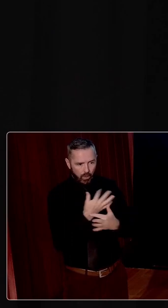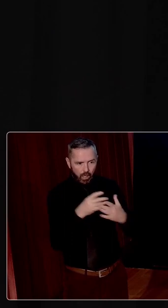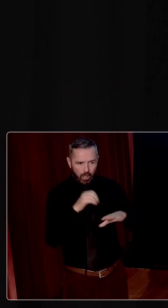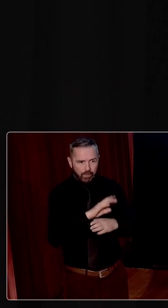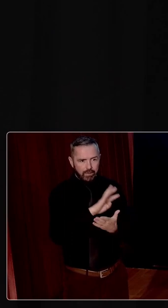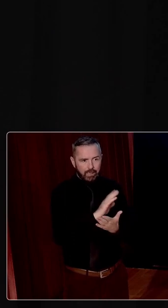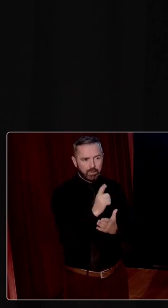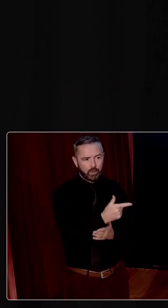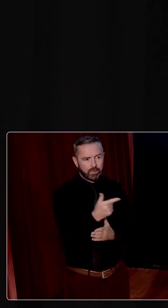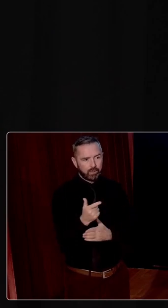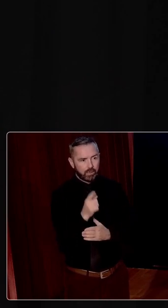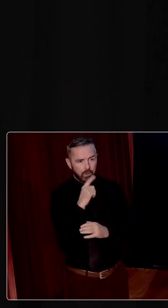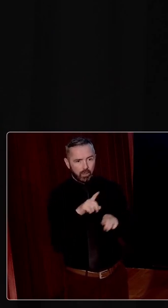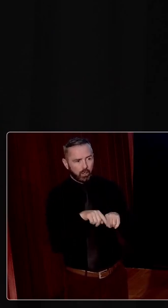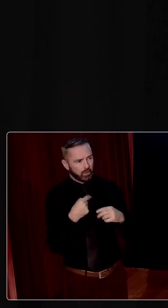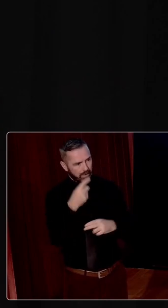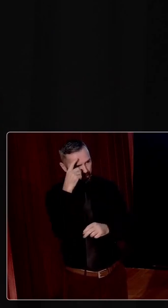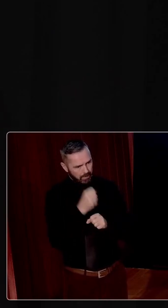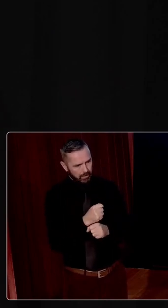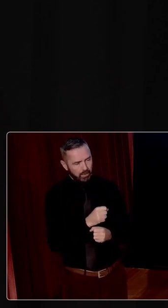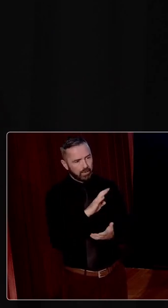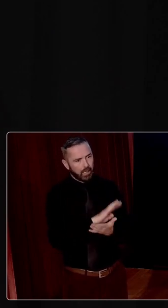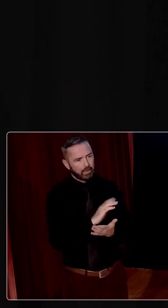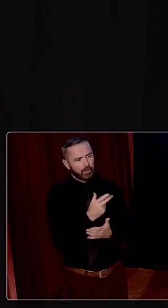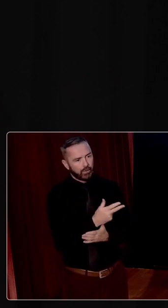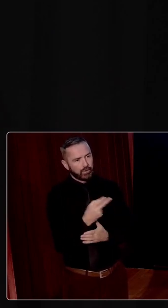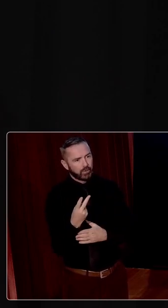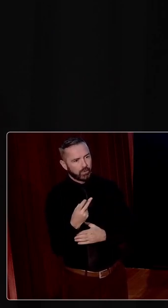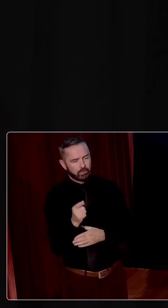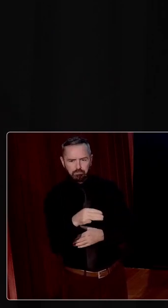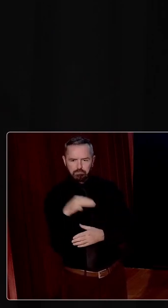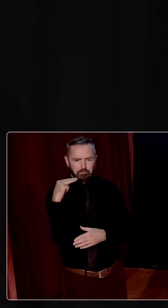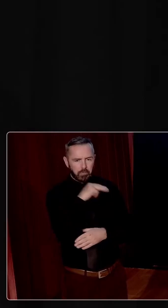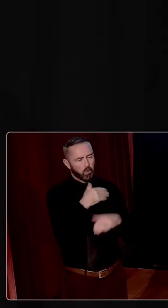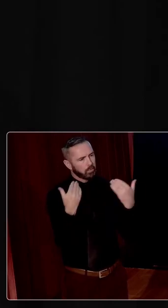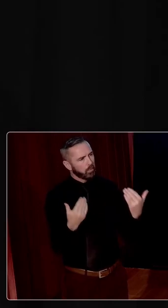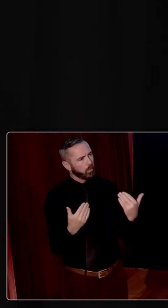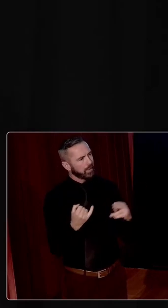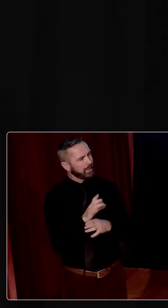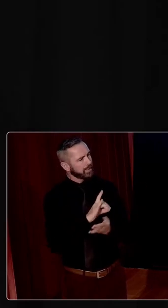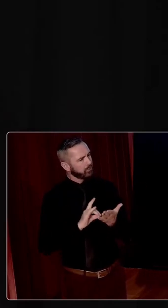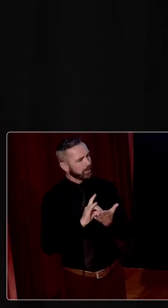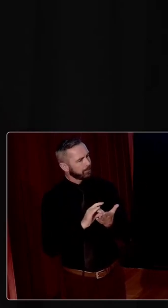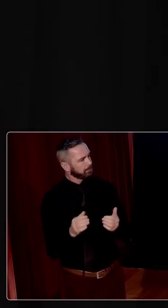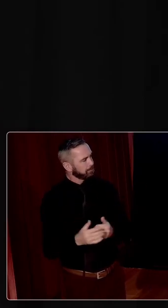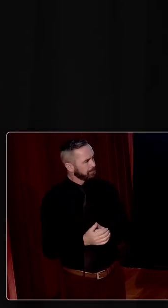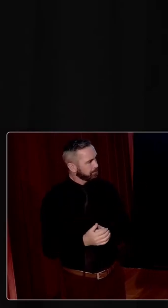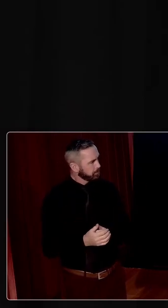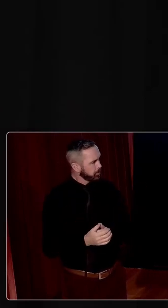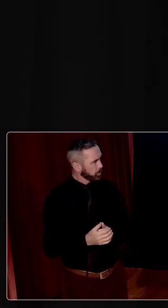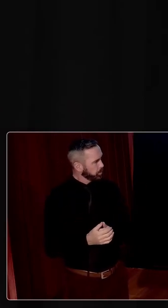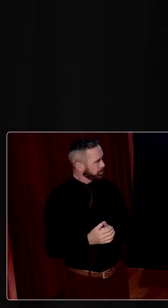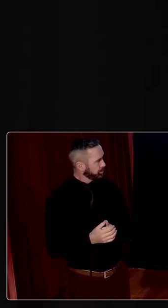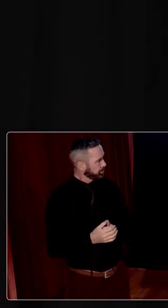1922. But we also need to think about 1932. Because that's a very important moment as well. And when we